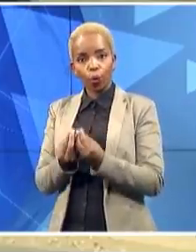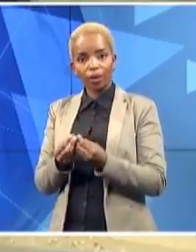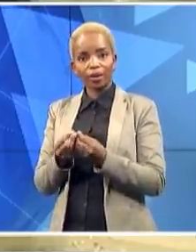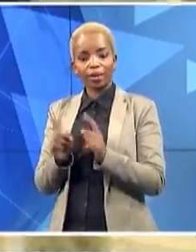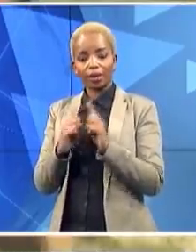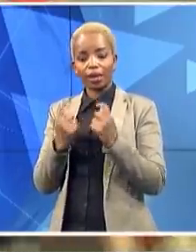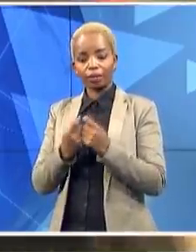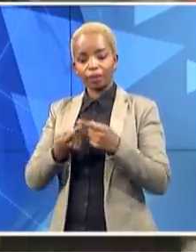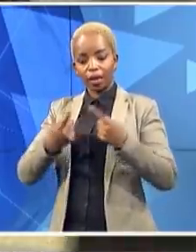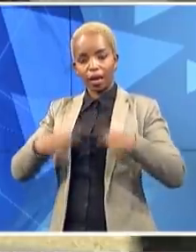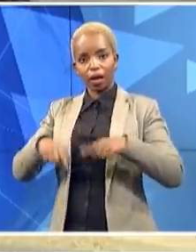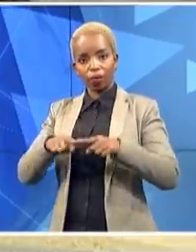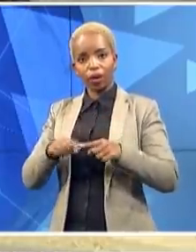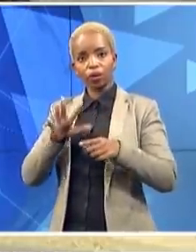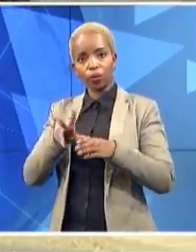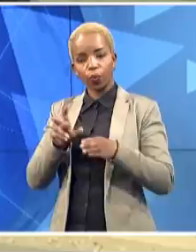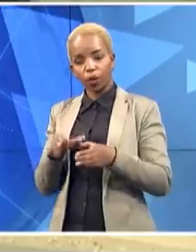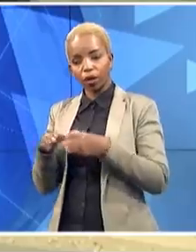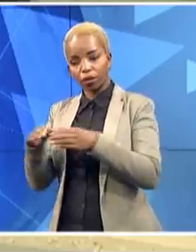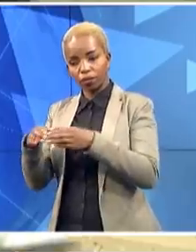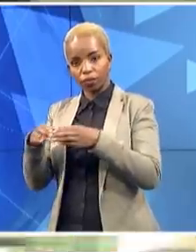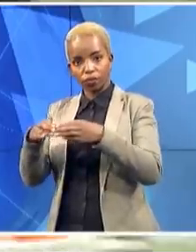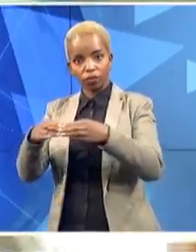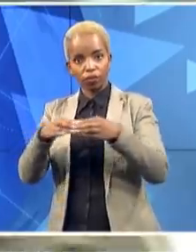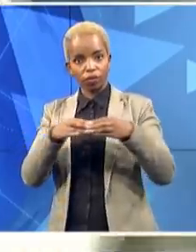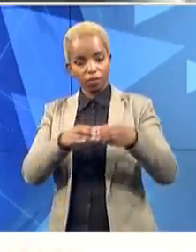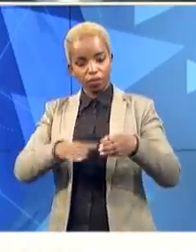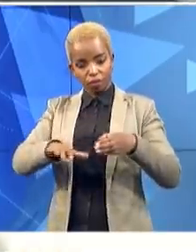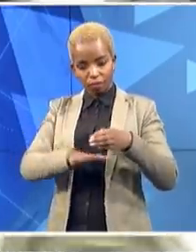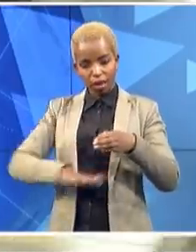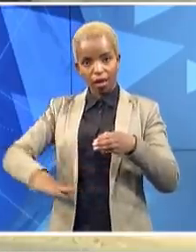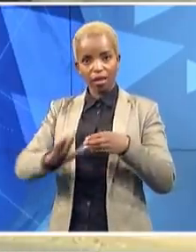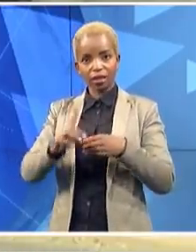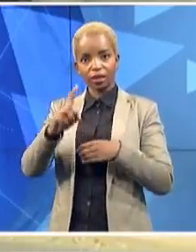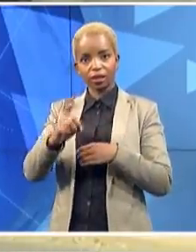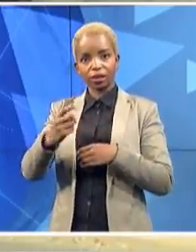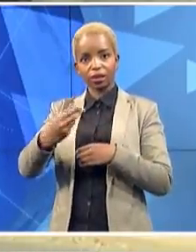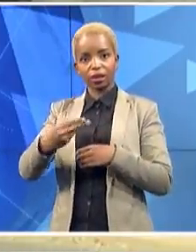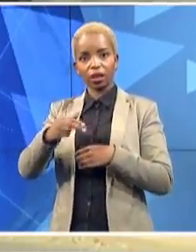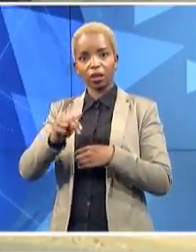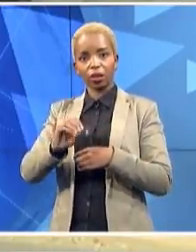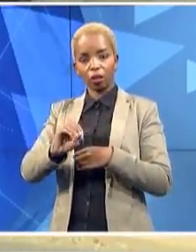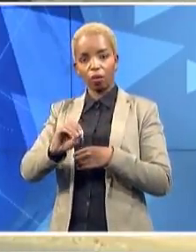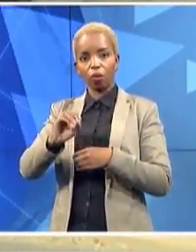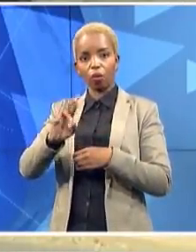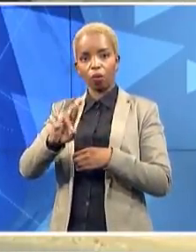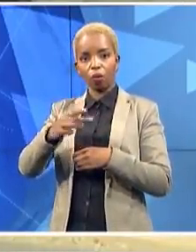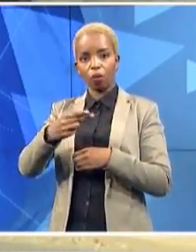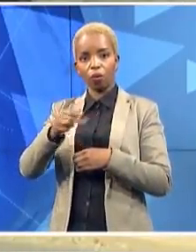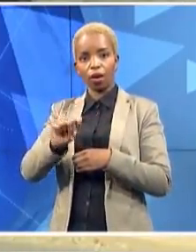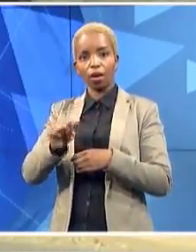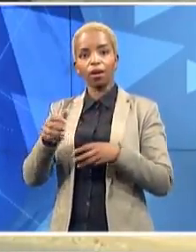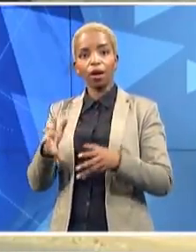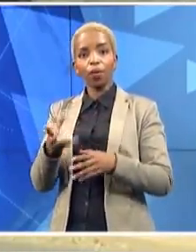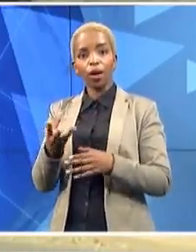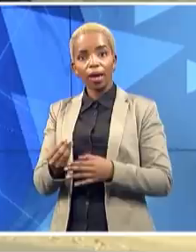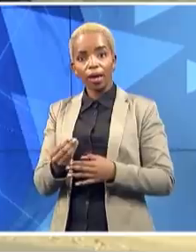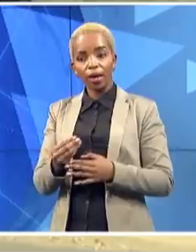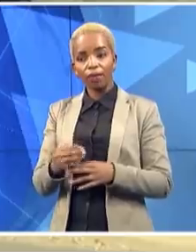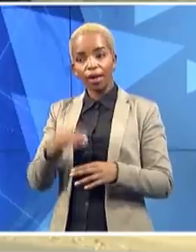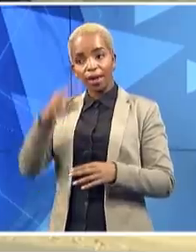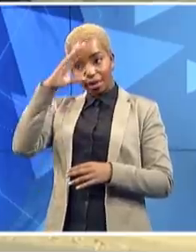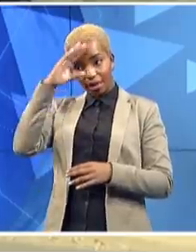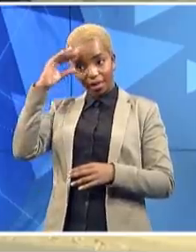doing the screening. With the laboratory, we've got nurses that have been trained from Amatola District that will be able